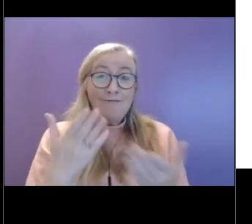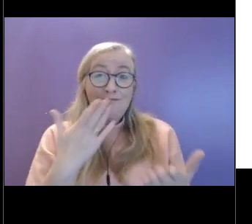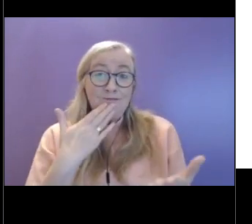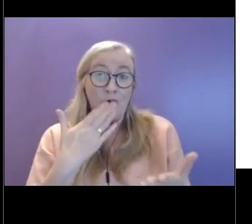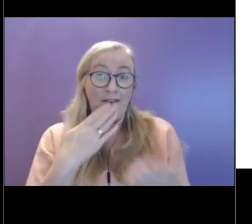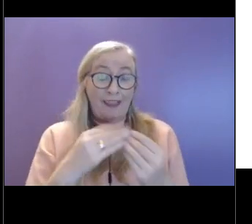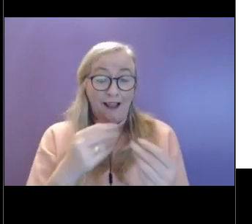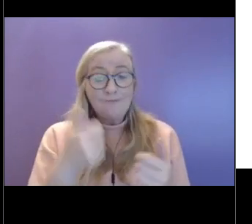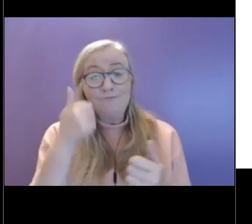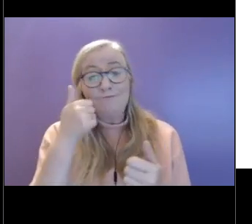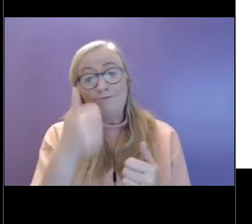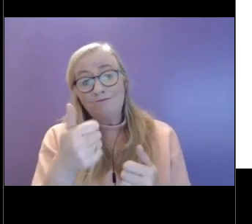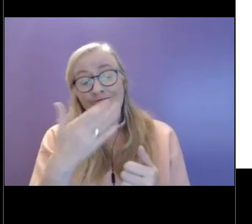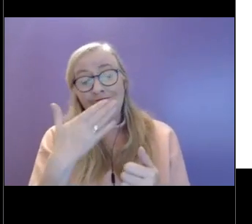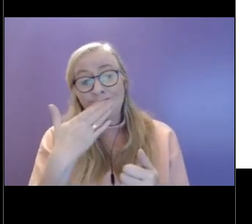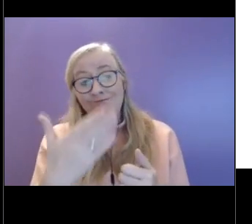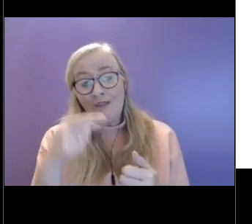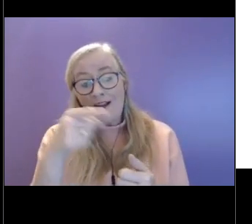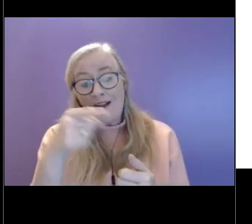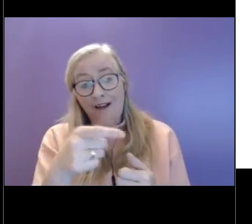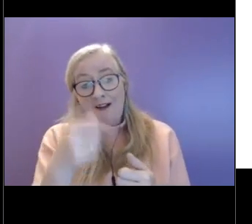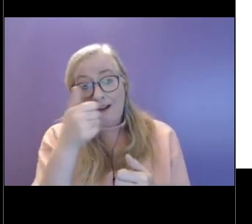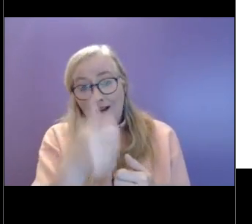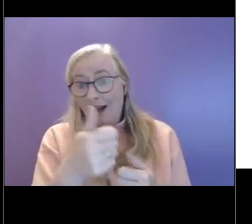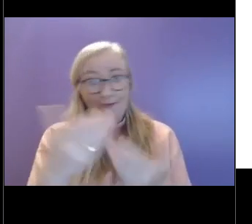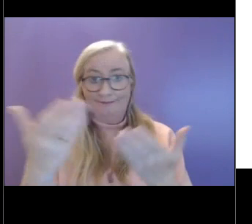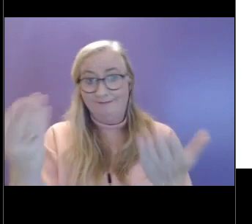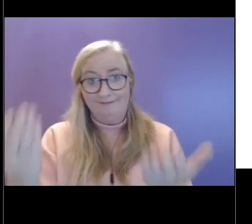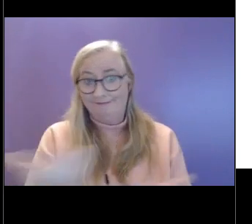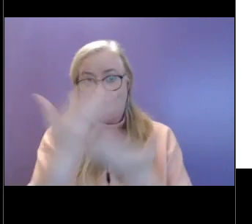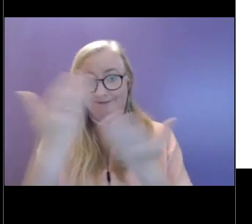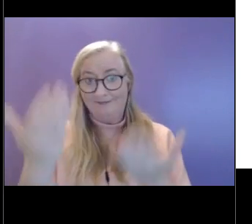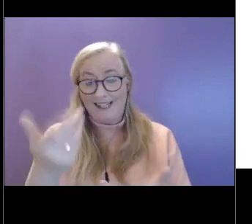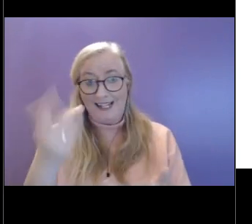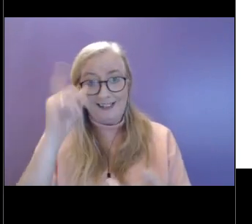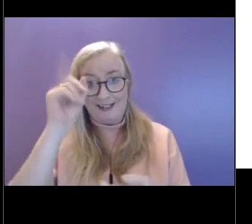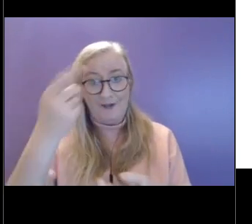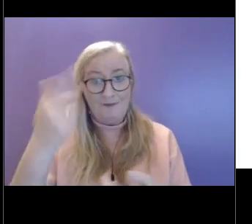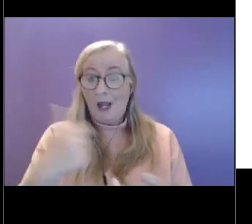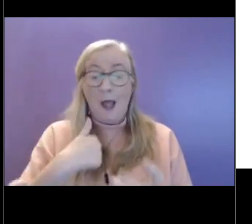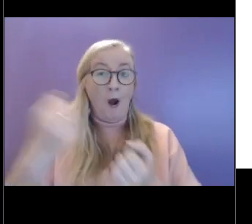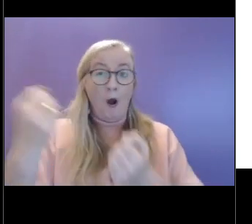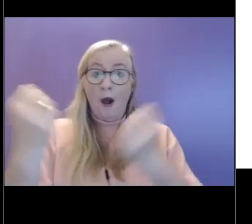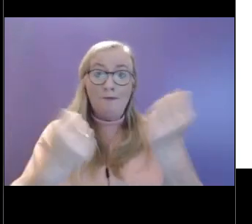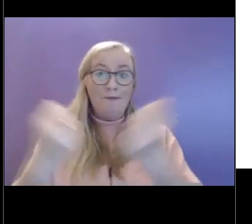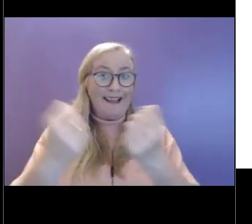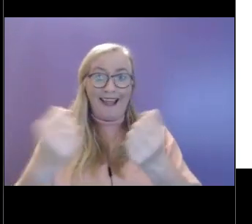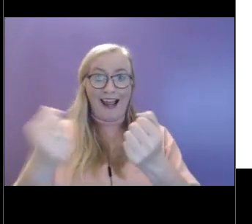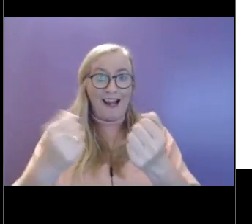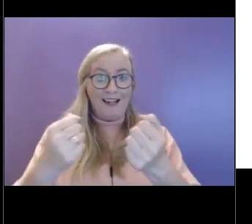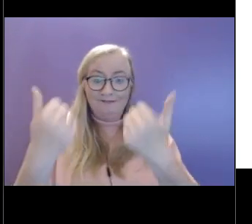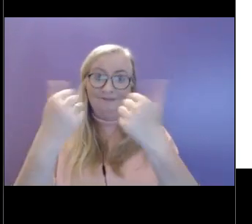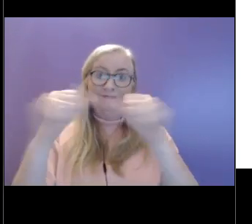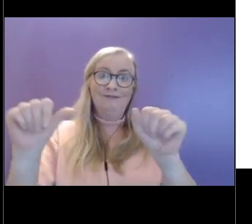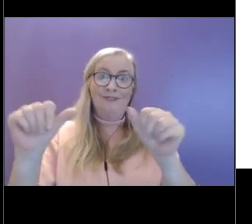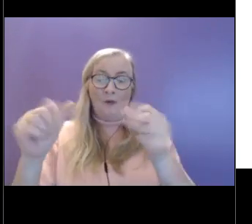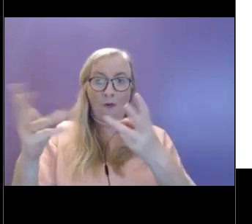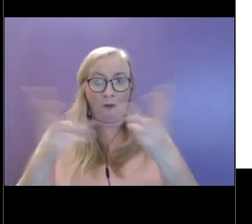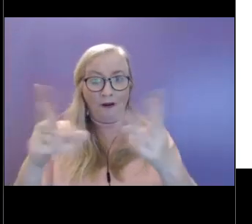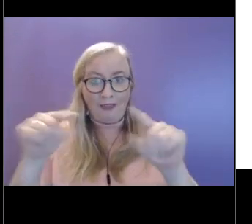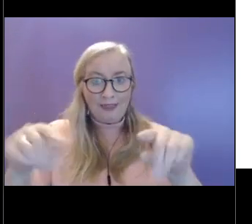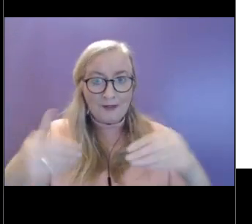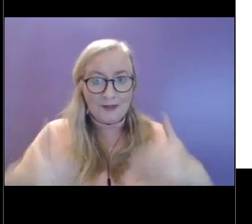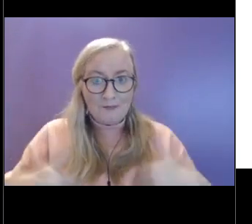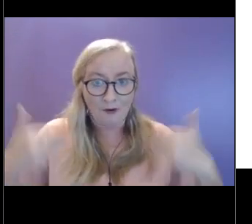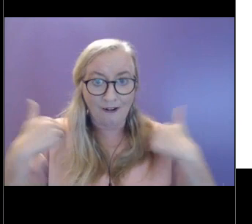I don't know, my car worked this morning to, I